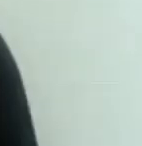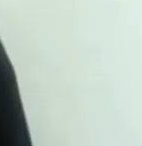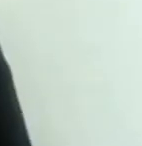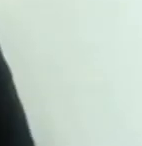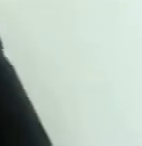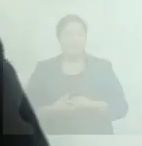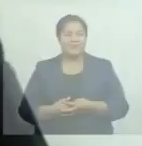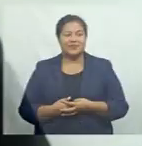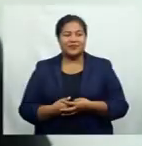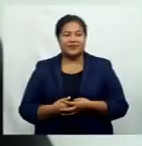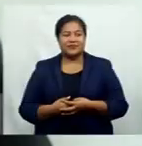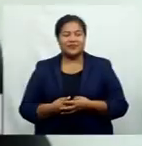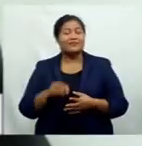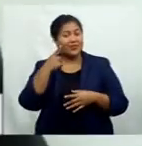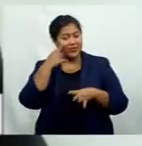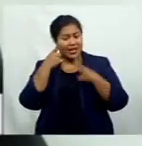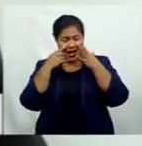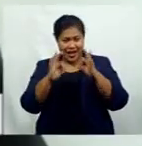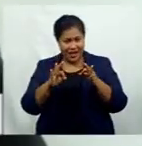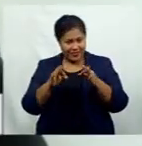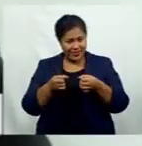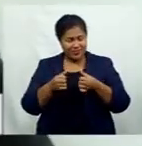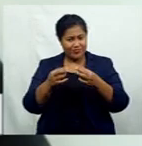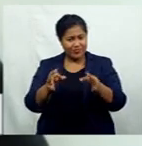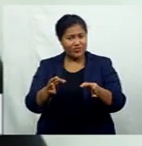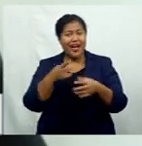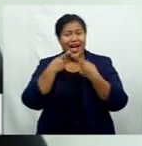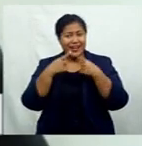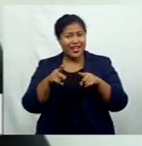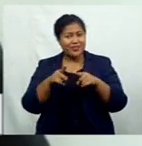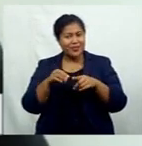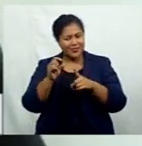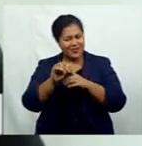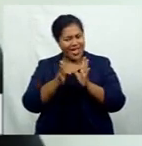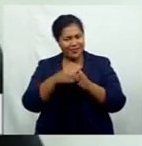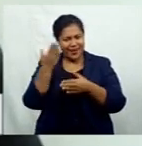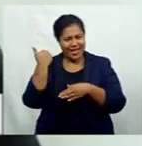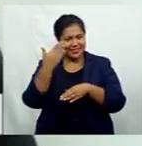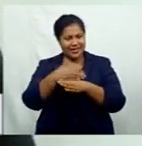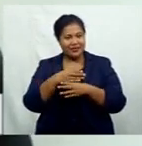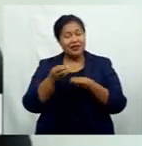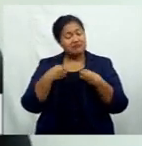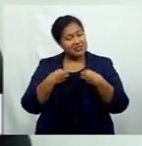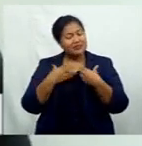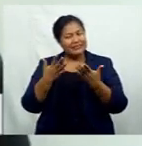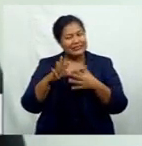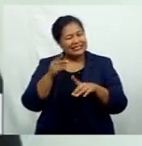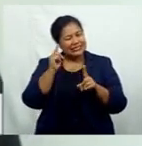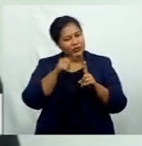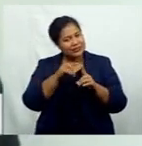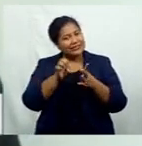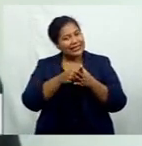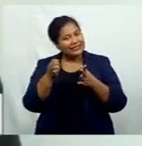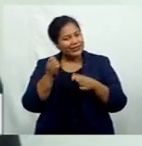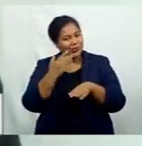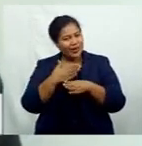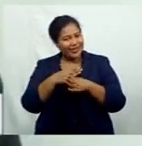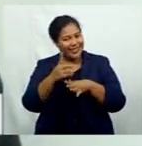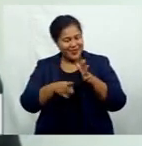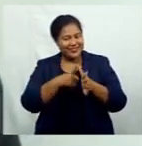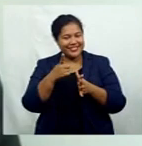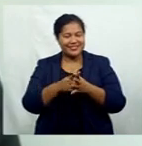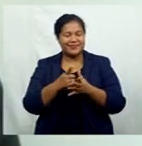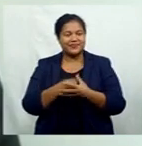With the curfew relaxation announcement by the Prime Minister last night, businesses might be looking at extending their operating hours.